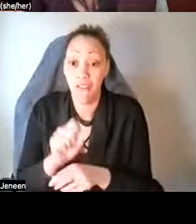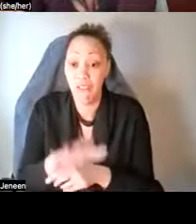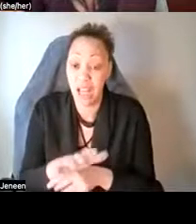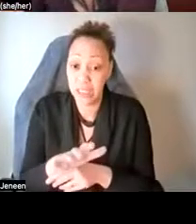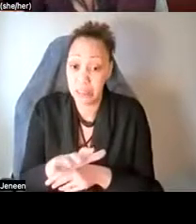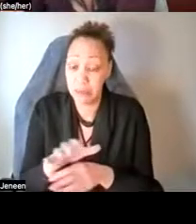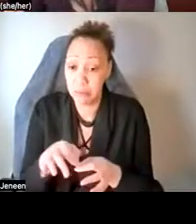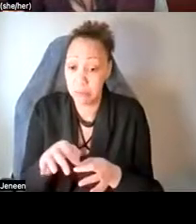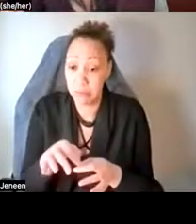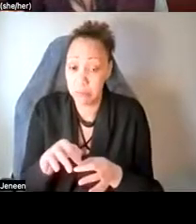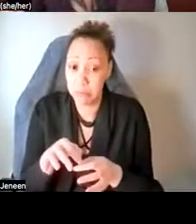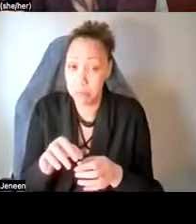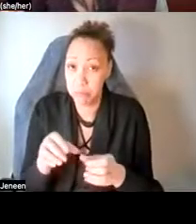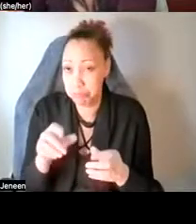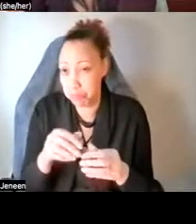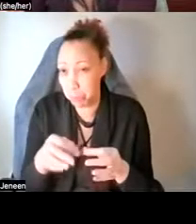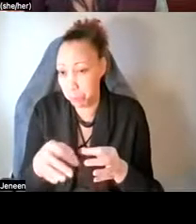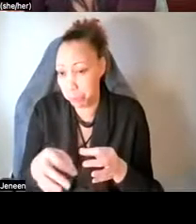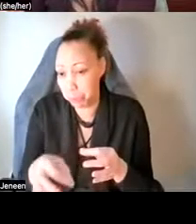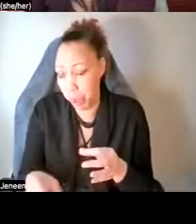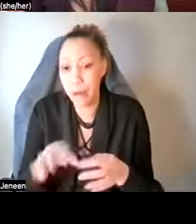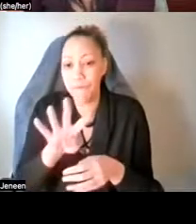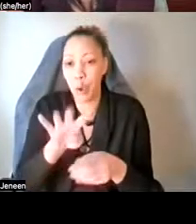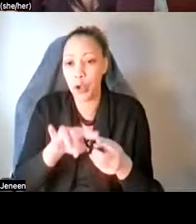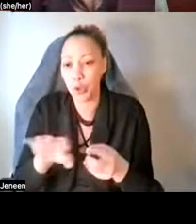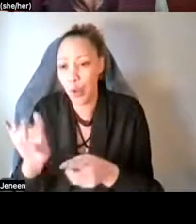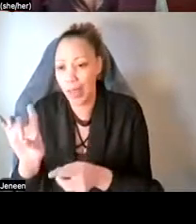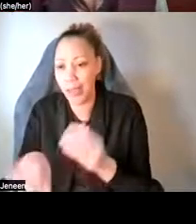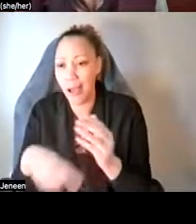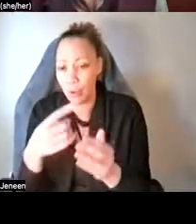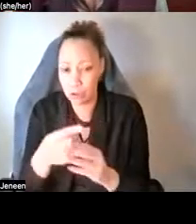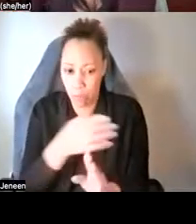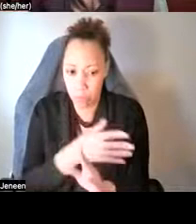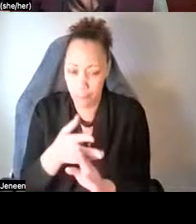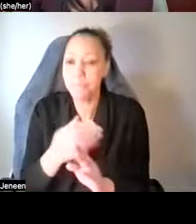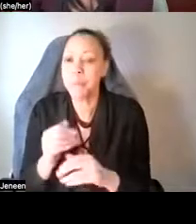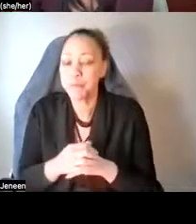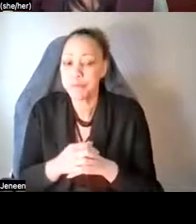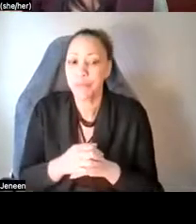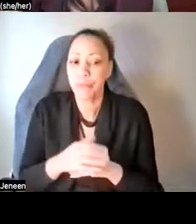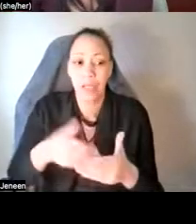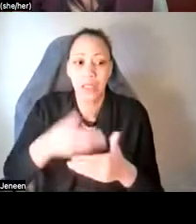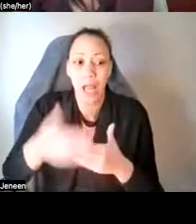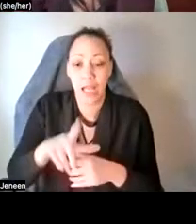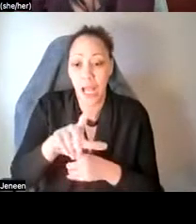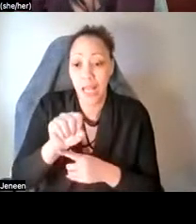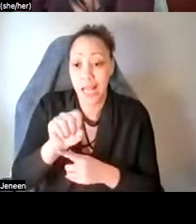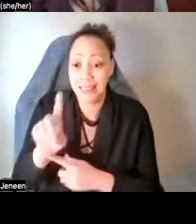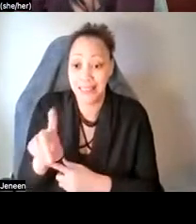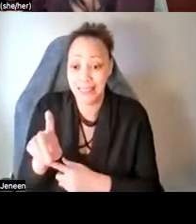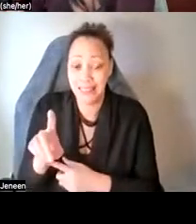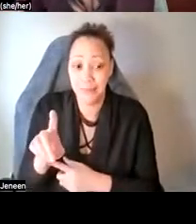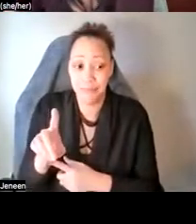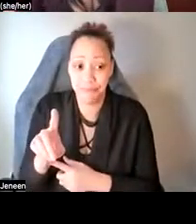uh, four to eight hours, I would say. Um, um, um, we have LSD, which is, uh, lysergic